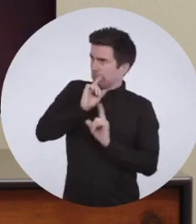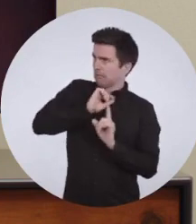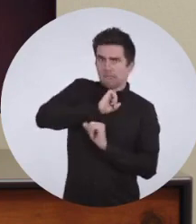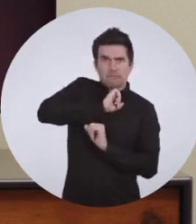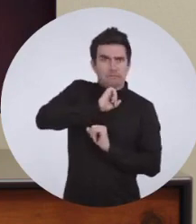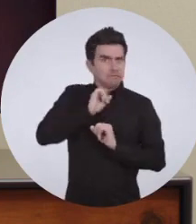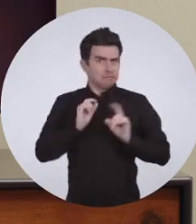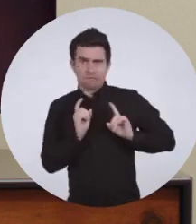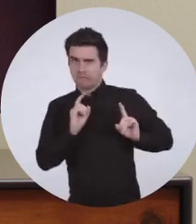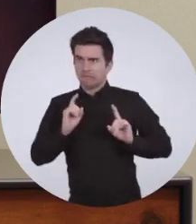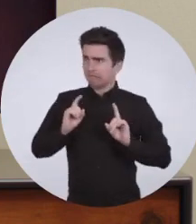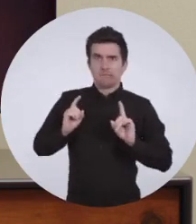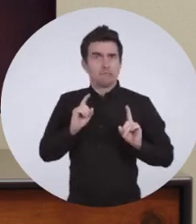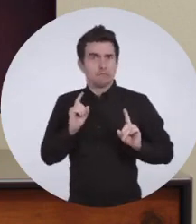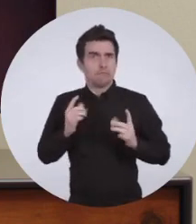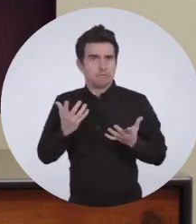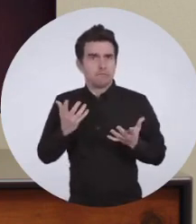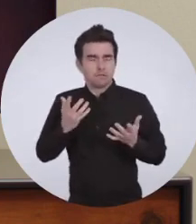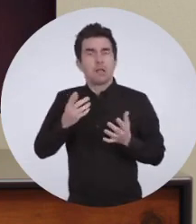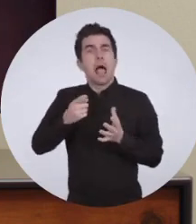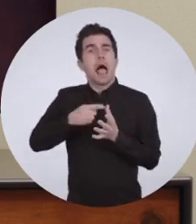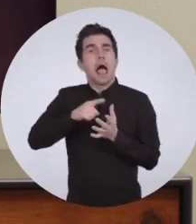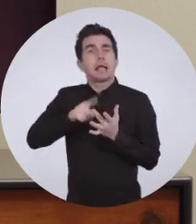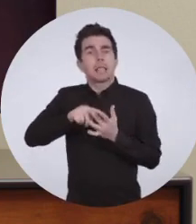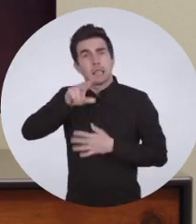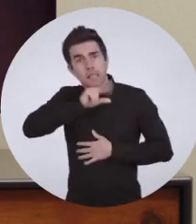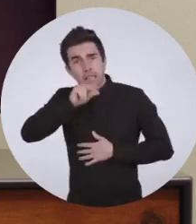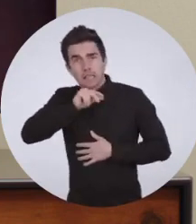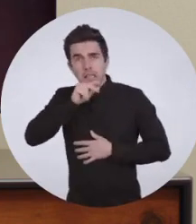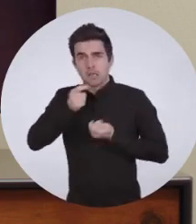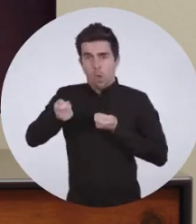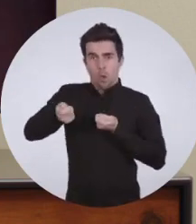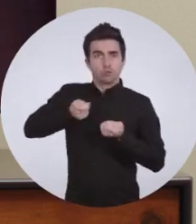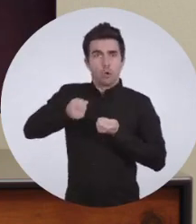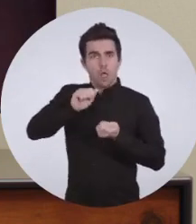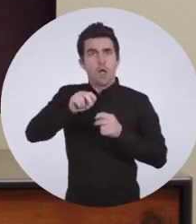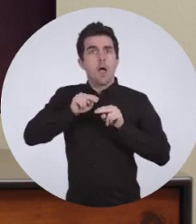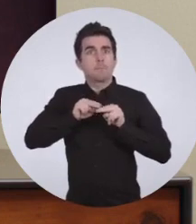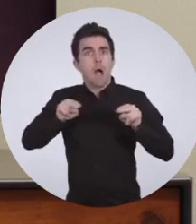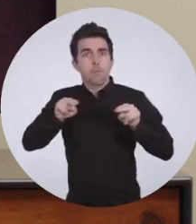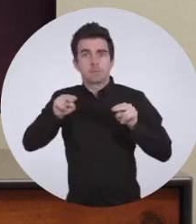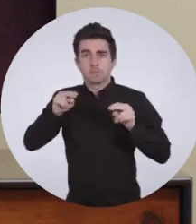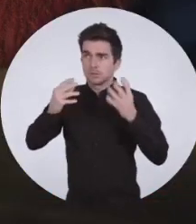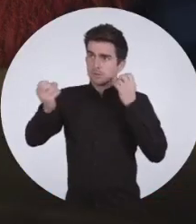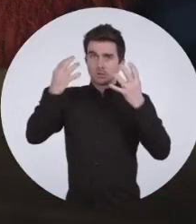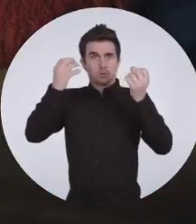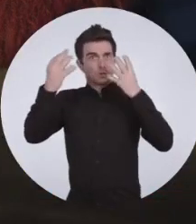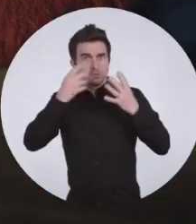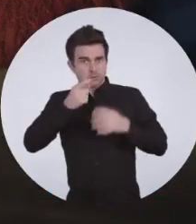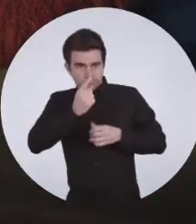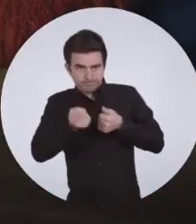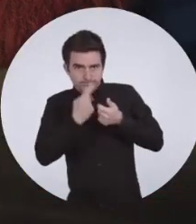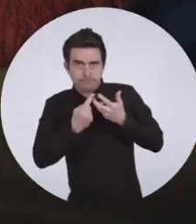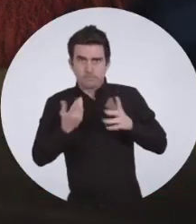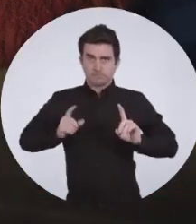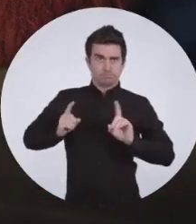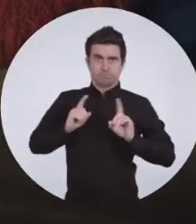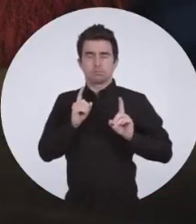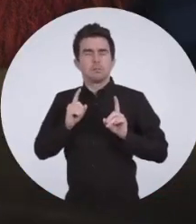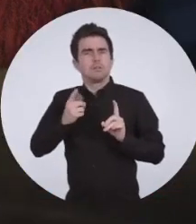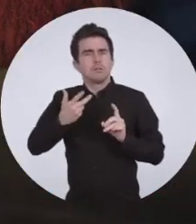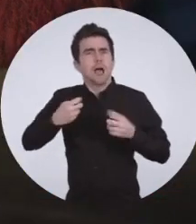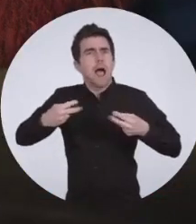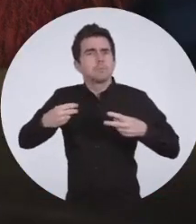that constantly monitors his happiness. The AI controls his apartment with a disembodied voice. This is why captions are